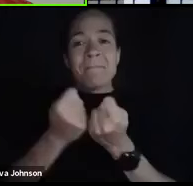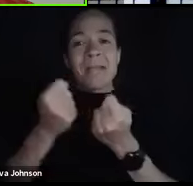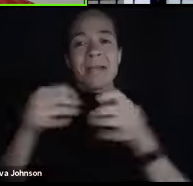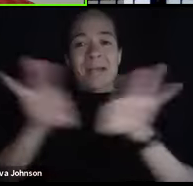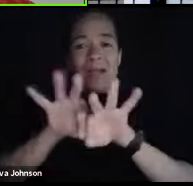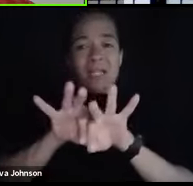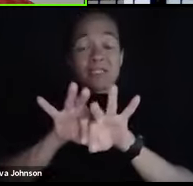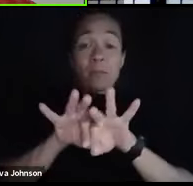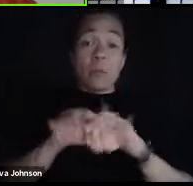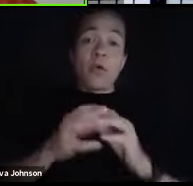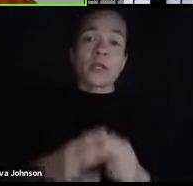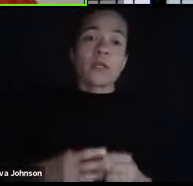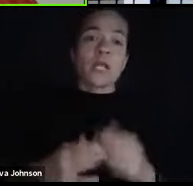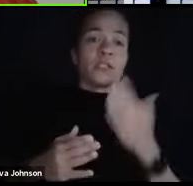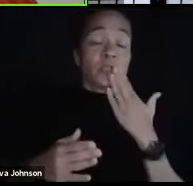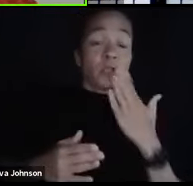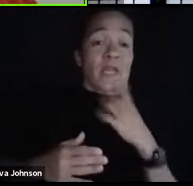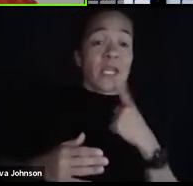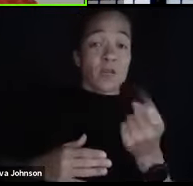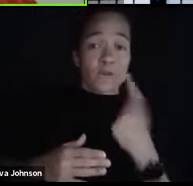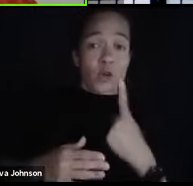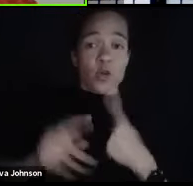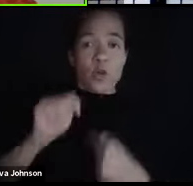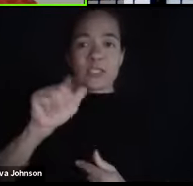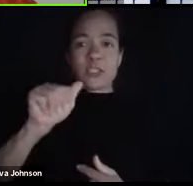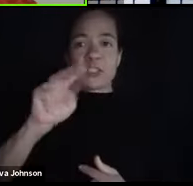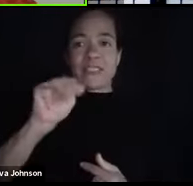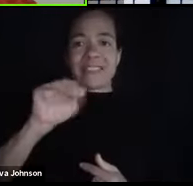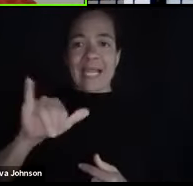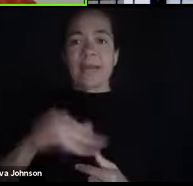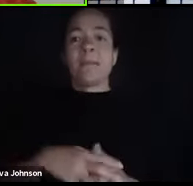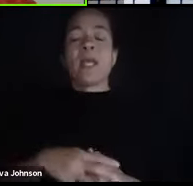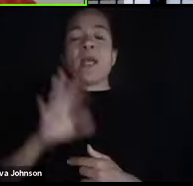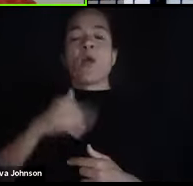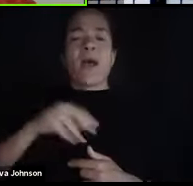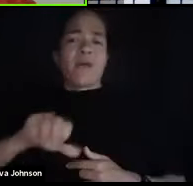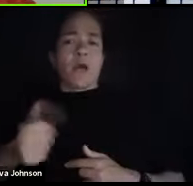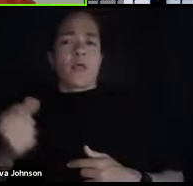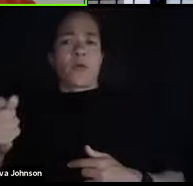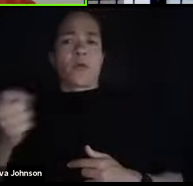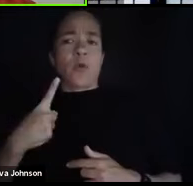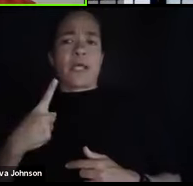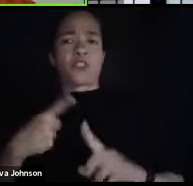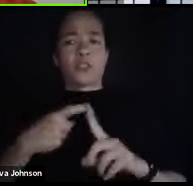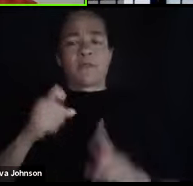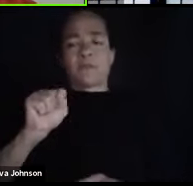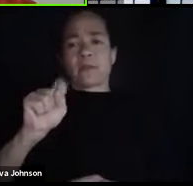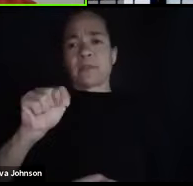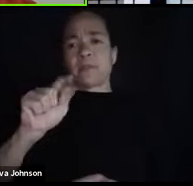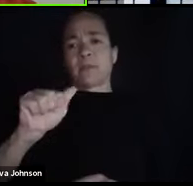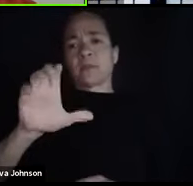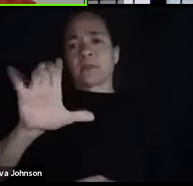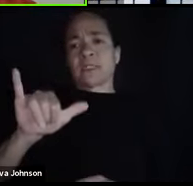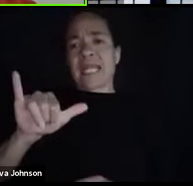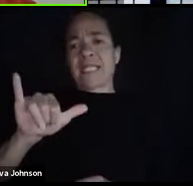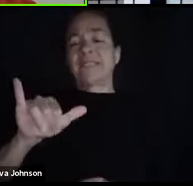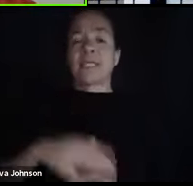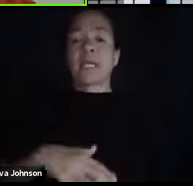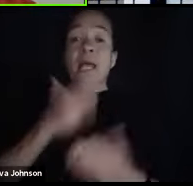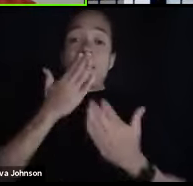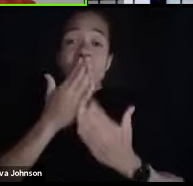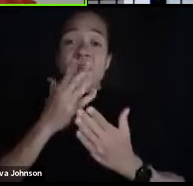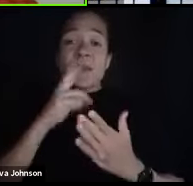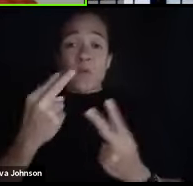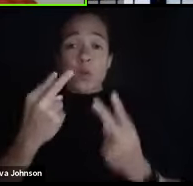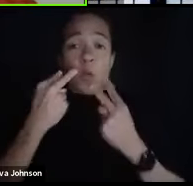Thank you so much, Tammy, for your question. We also have another question. And this question, I believe, is from Stacy. So, Stacy, thank you for joining us